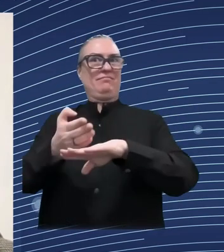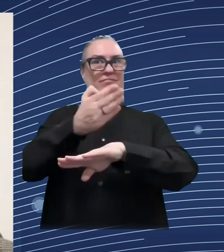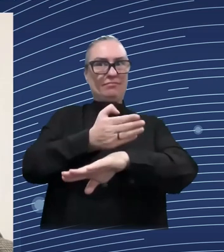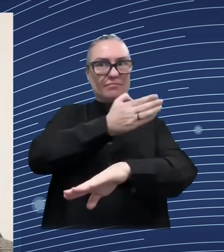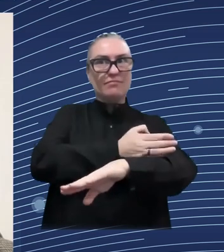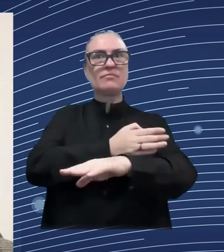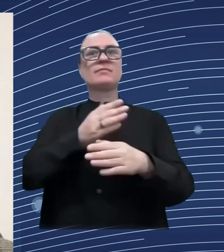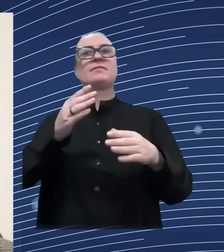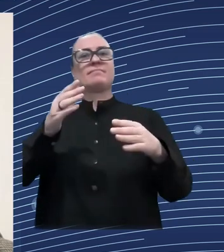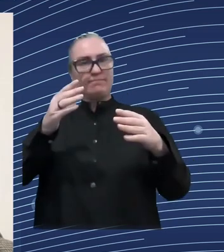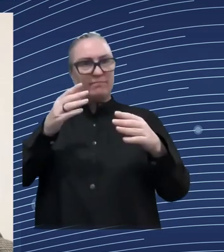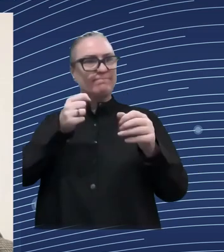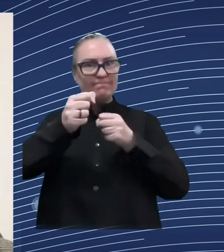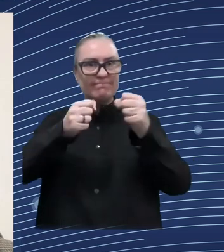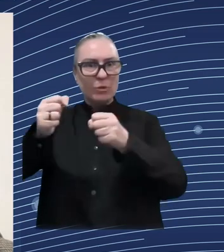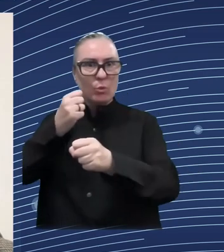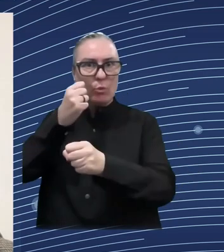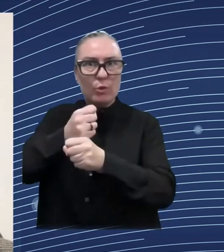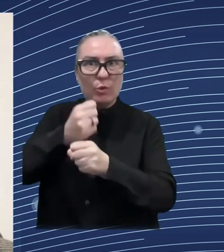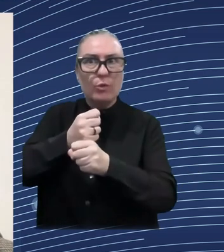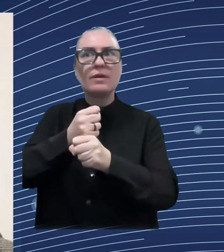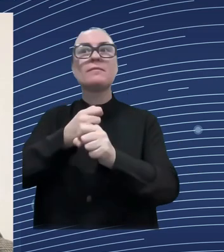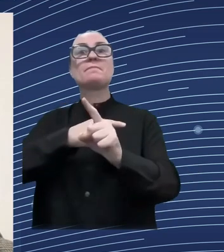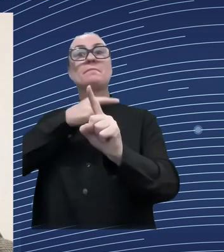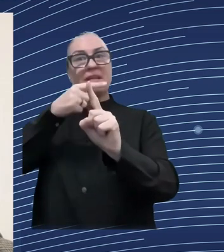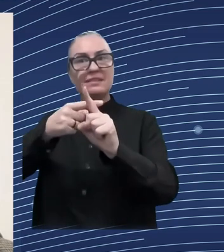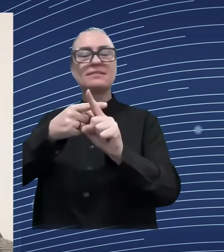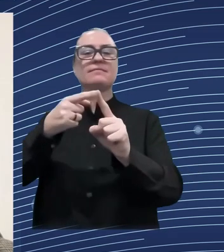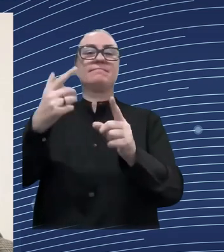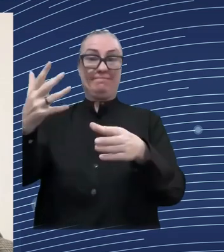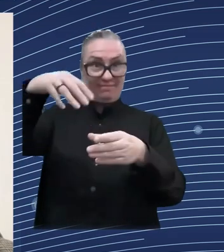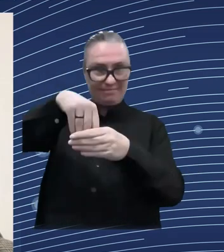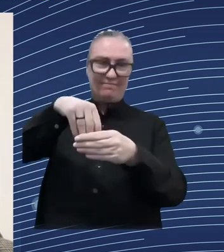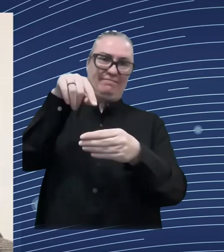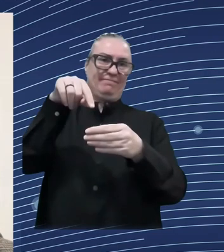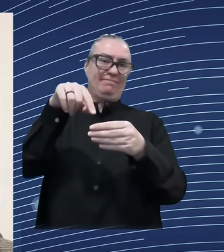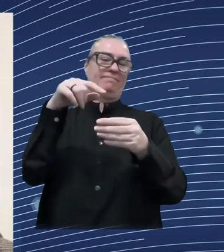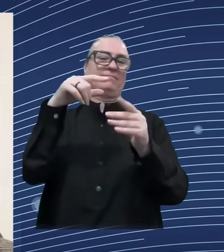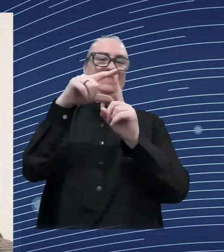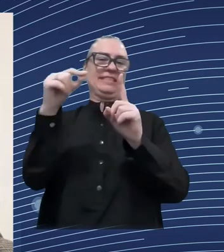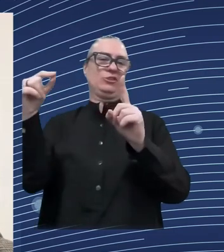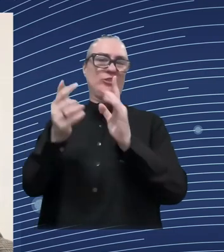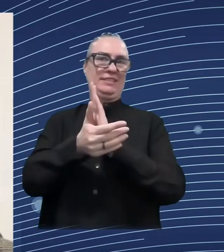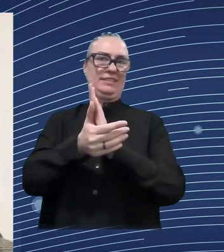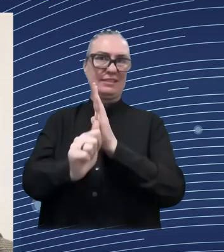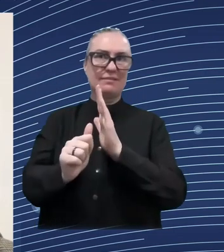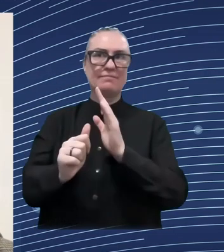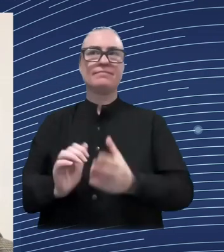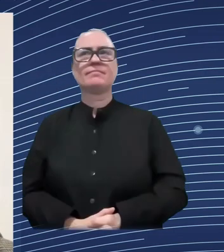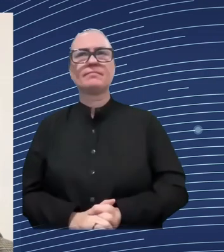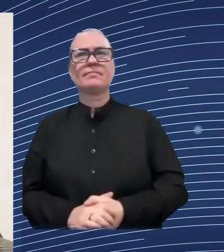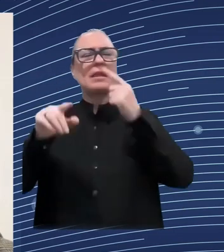conversation with the commissioner with the um deputy minister a really important topic for us to be um discussing